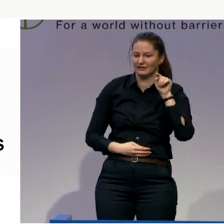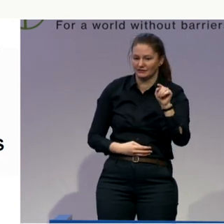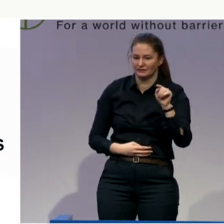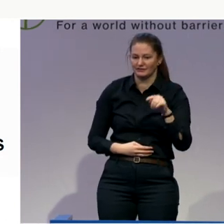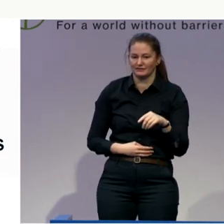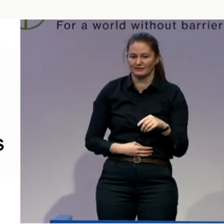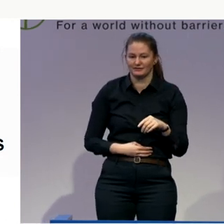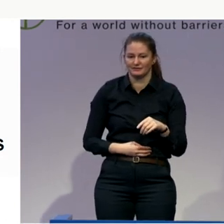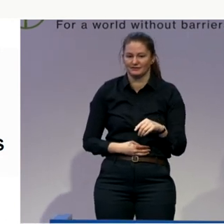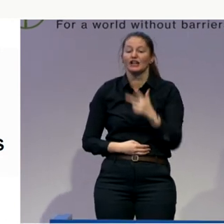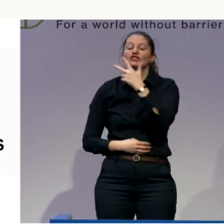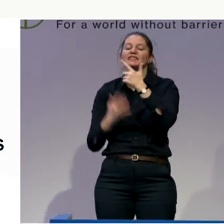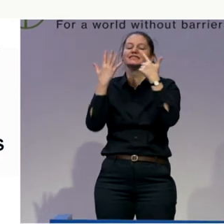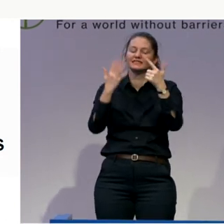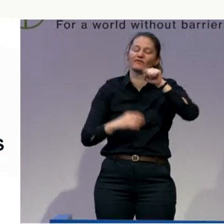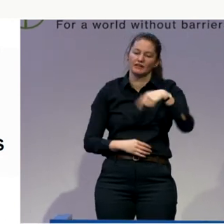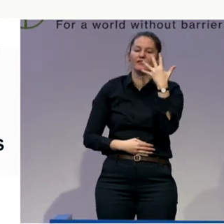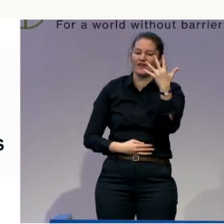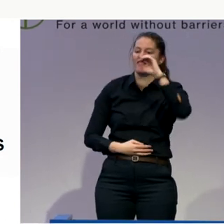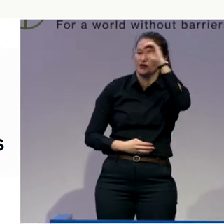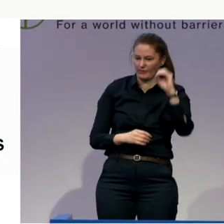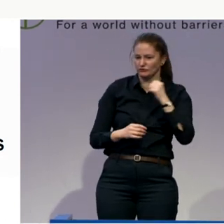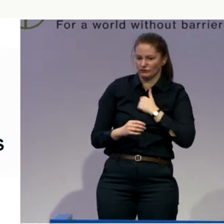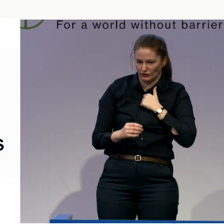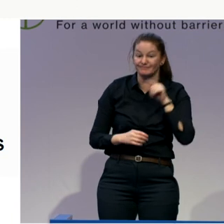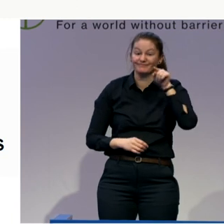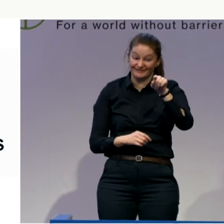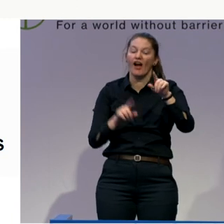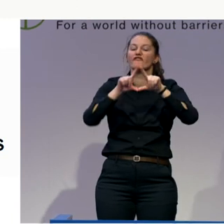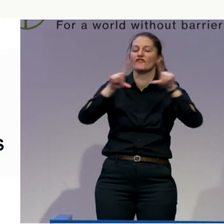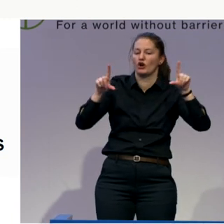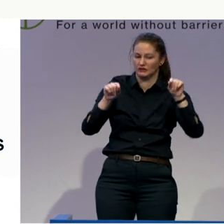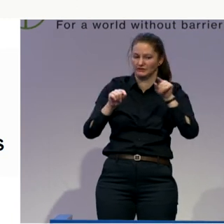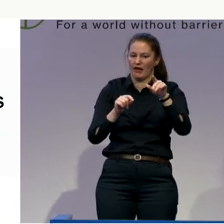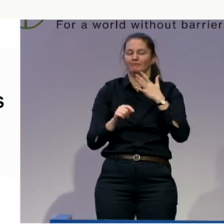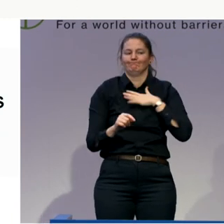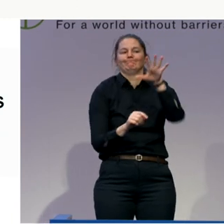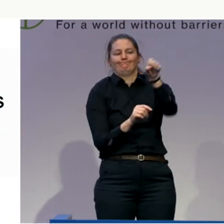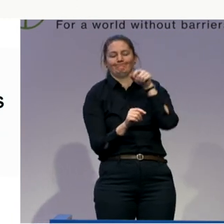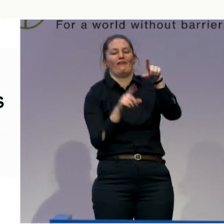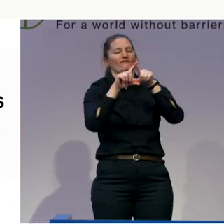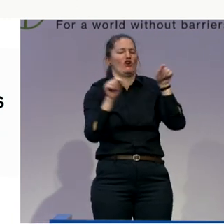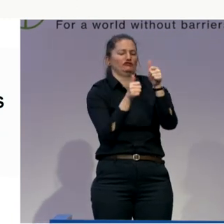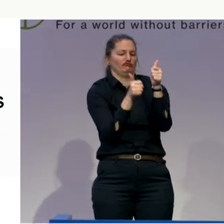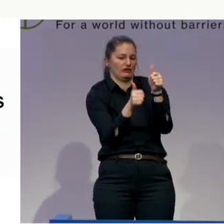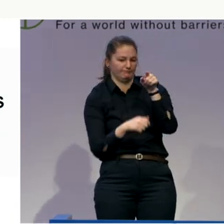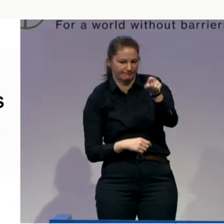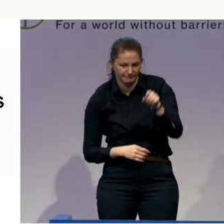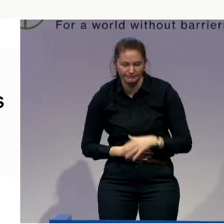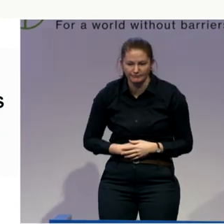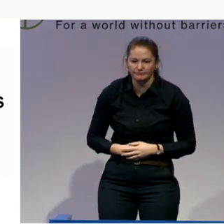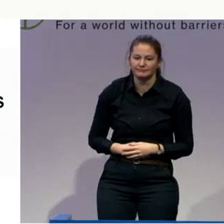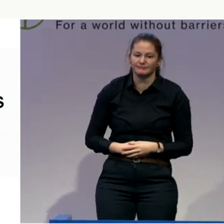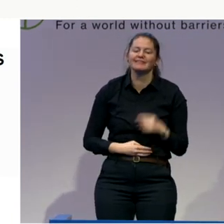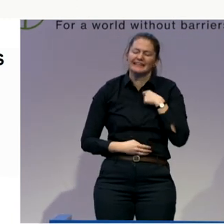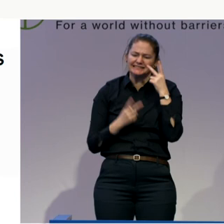That's just the context of what I'm saying here. I think what we see in when people try to